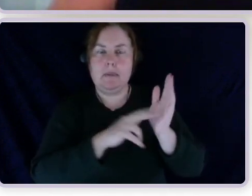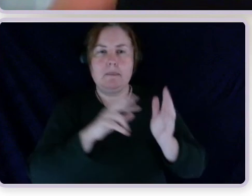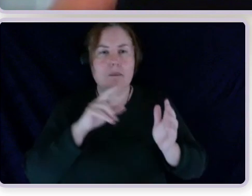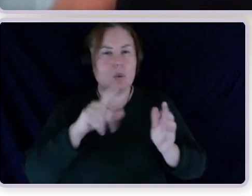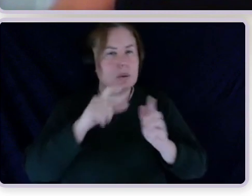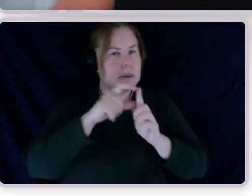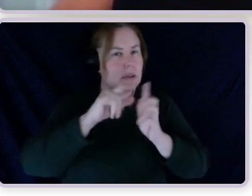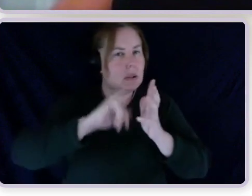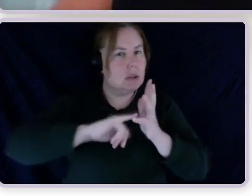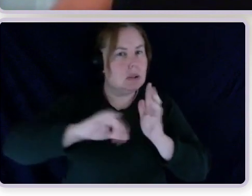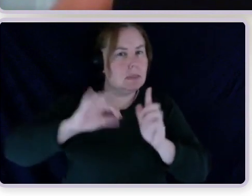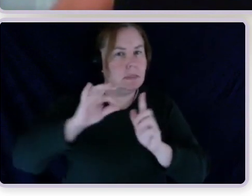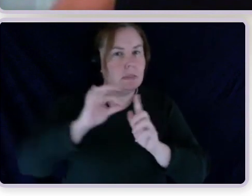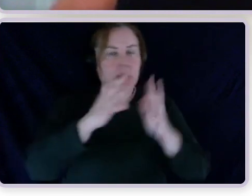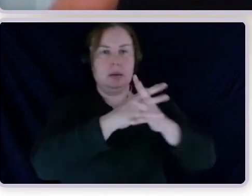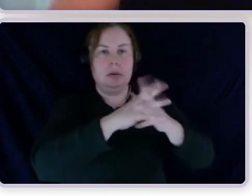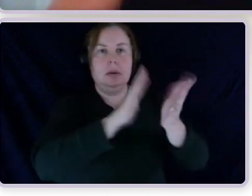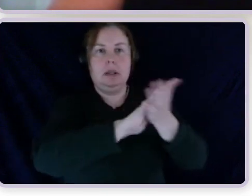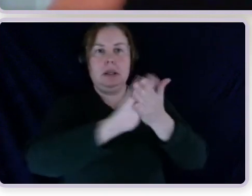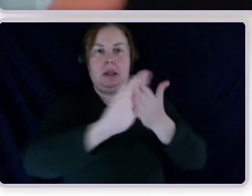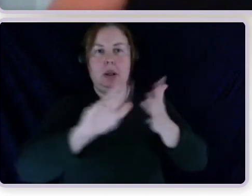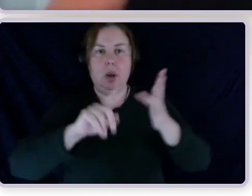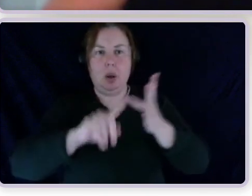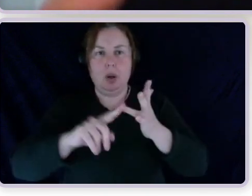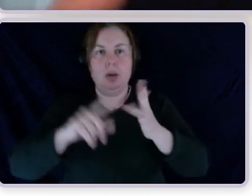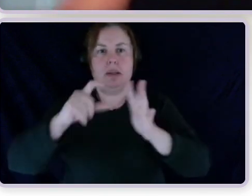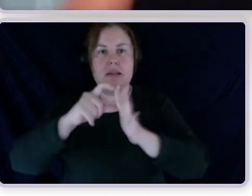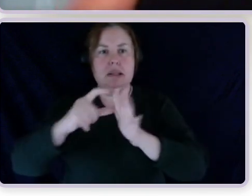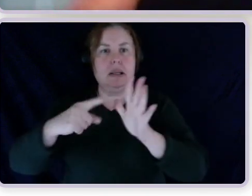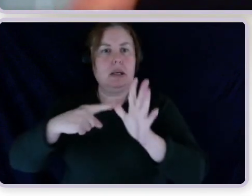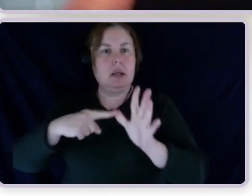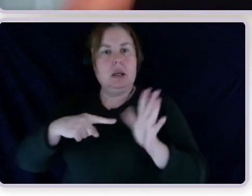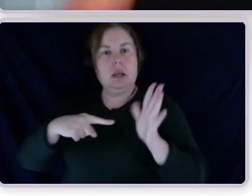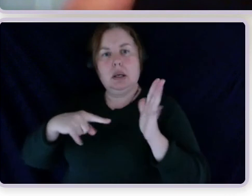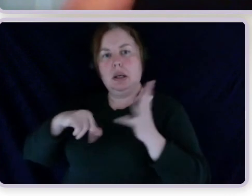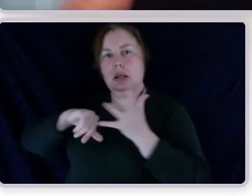W-H-O-D-A-S. I'm not sure what that acronym is.